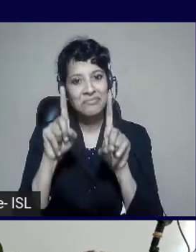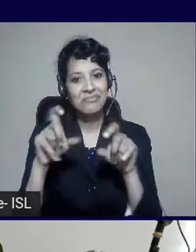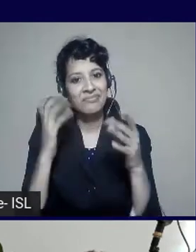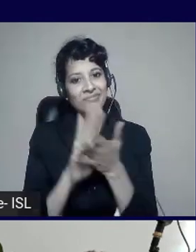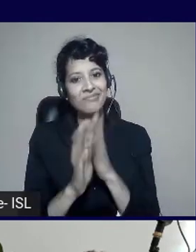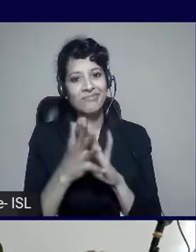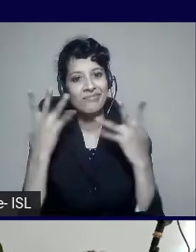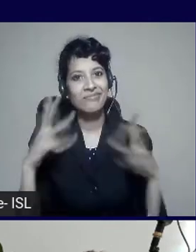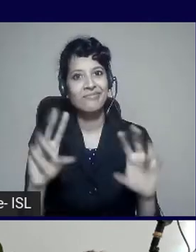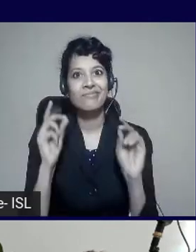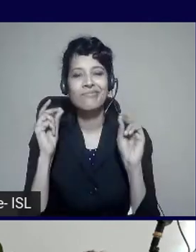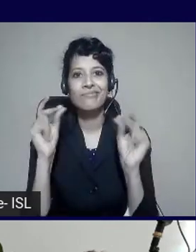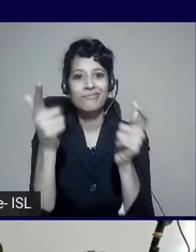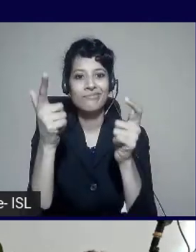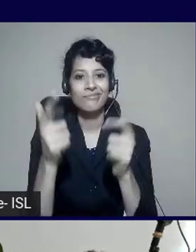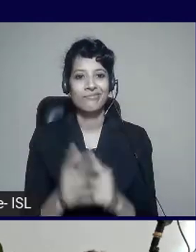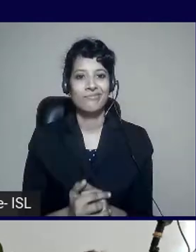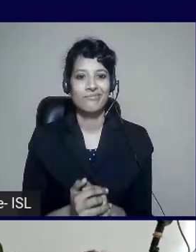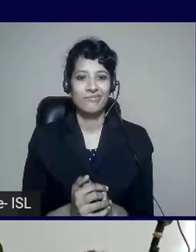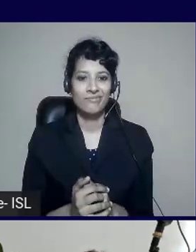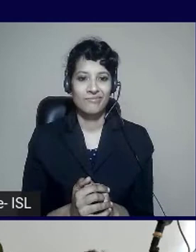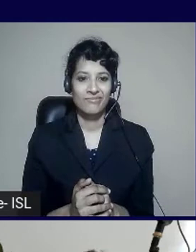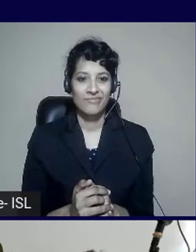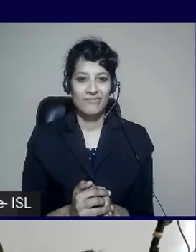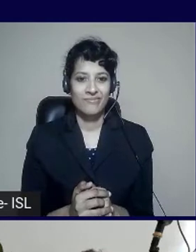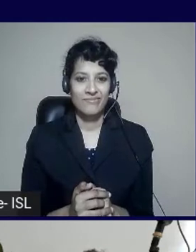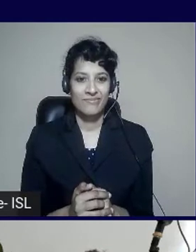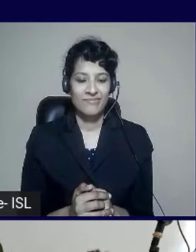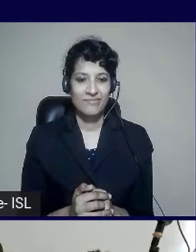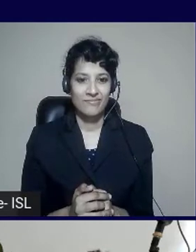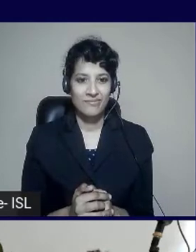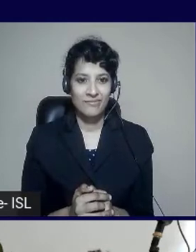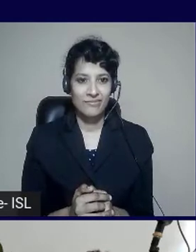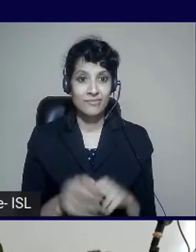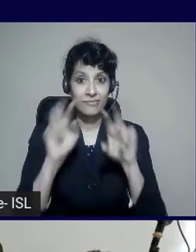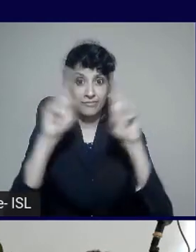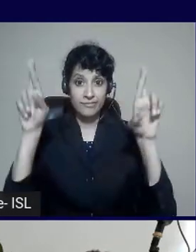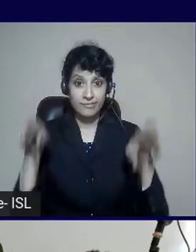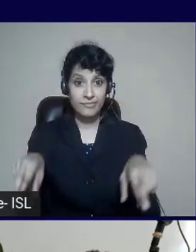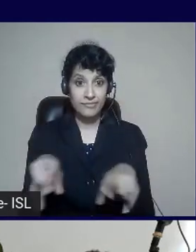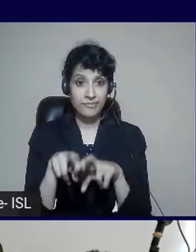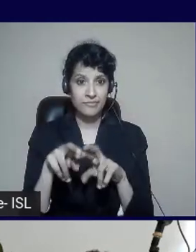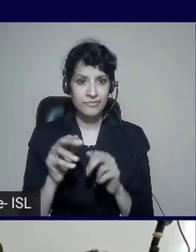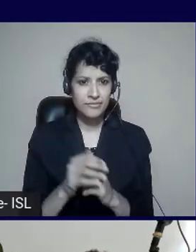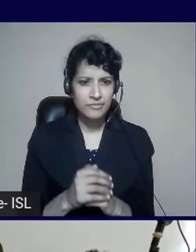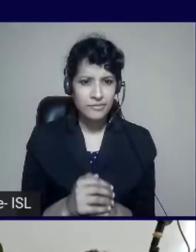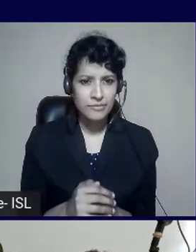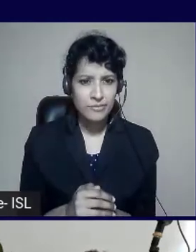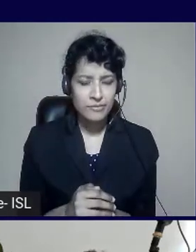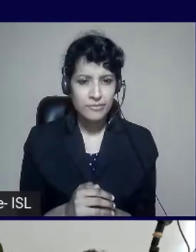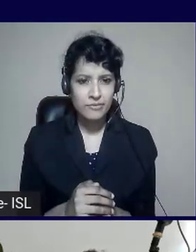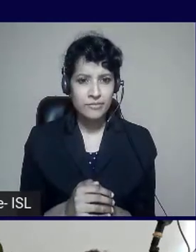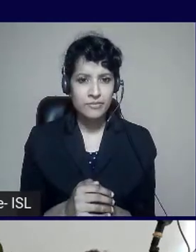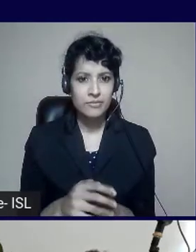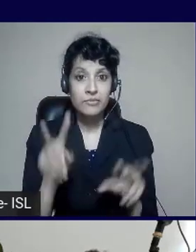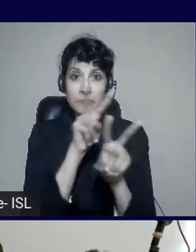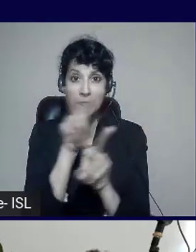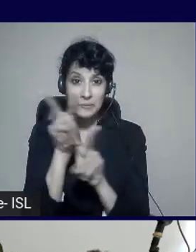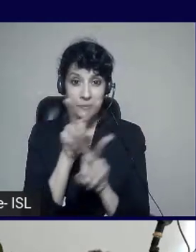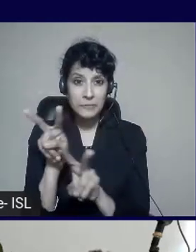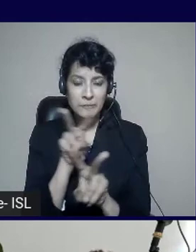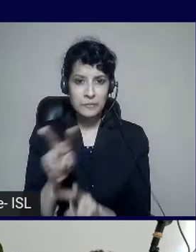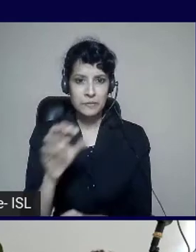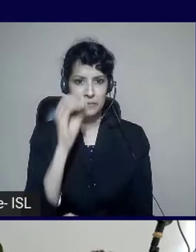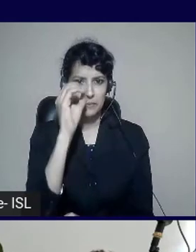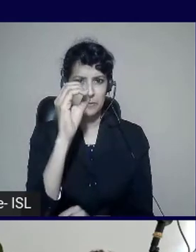quite quick. On my Azure portal, I created an Immersive Reader object. And I'm going to show you the cost with that.